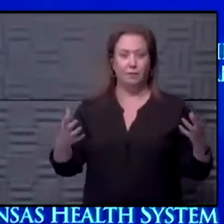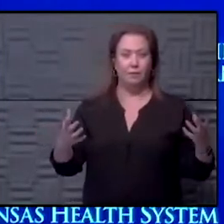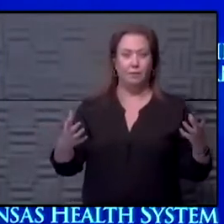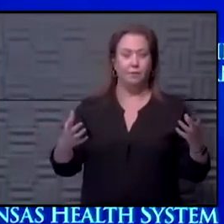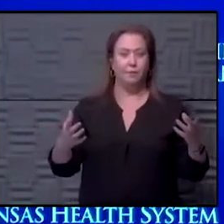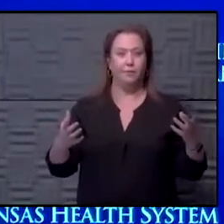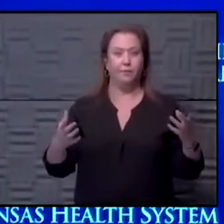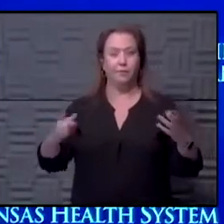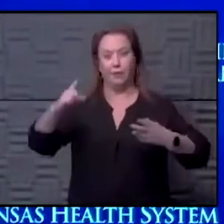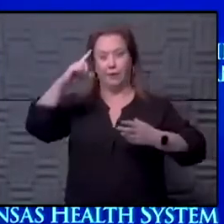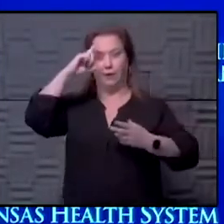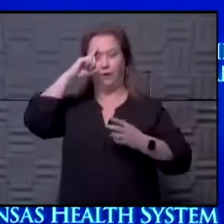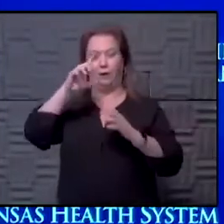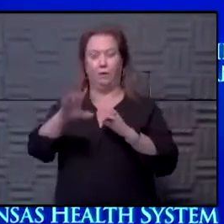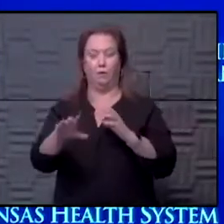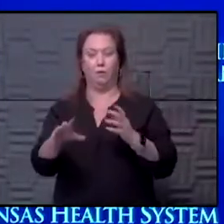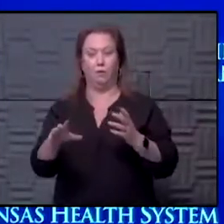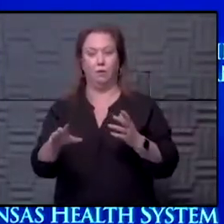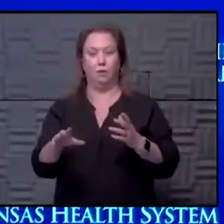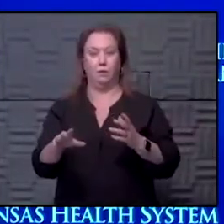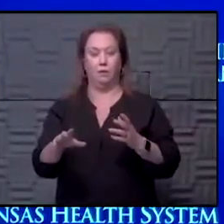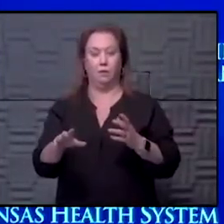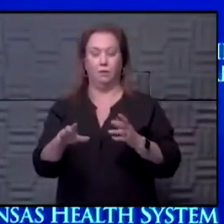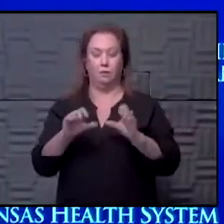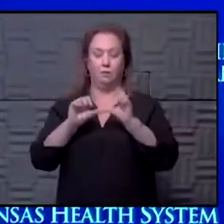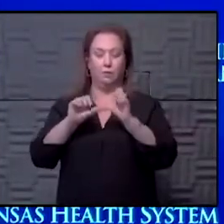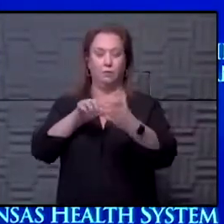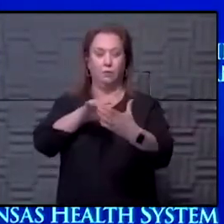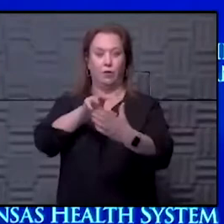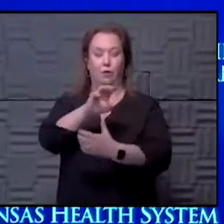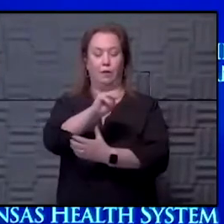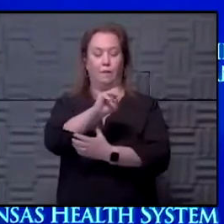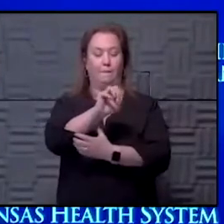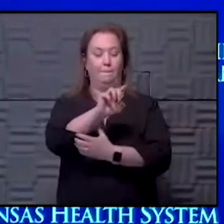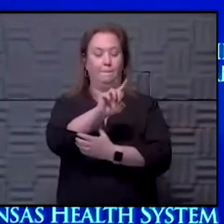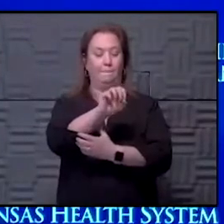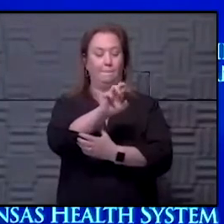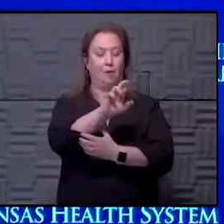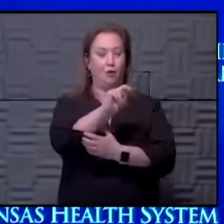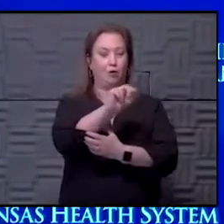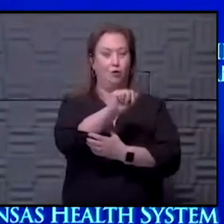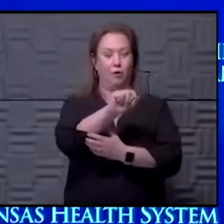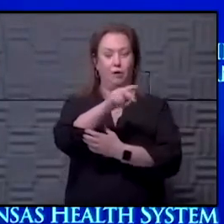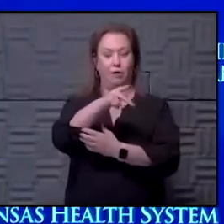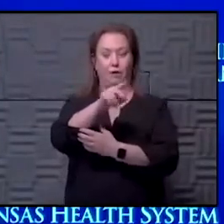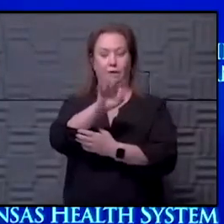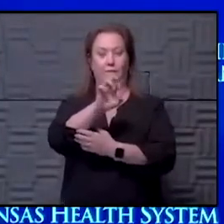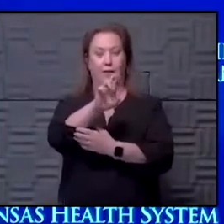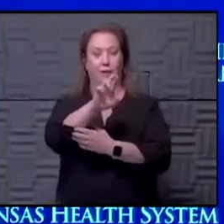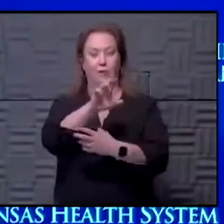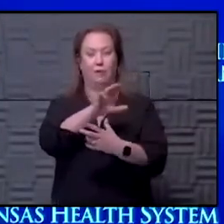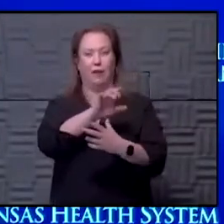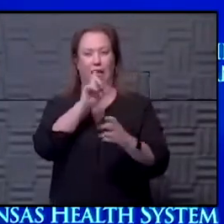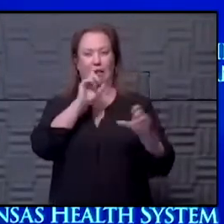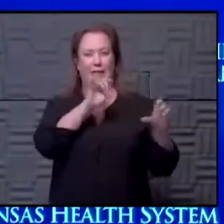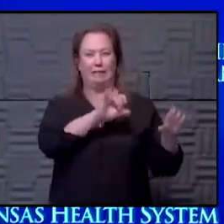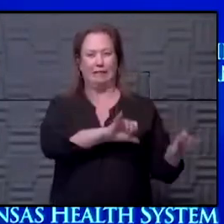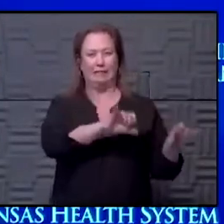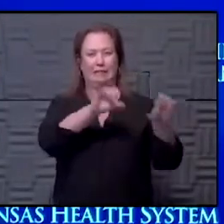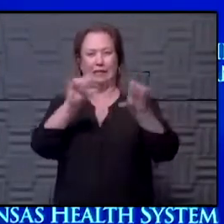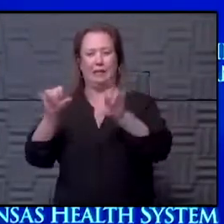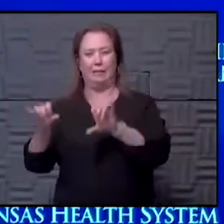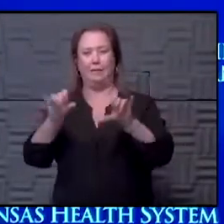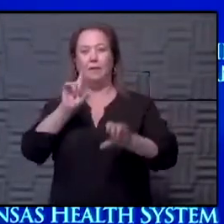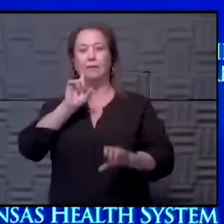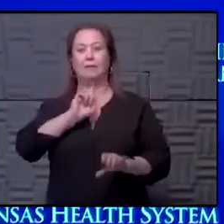what we're going to find out, because there are also ongoing trials with Moderna and Pfizer, I think we're going to find that they have about the same level of single